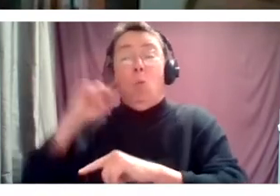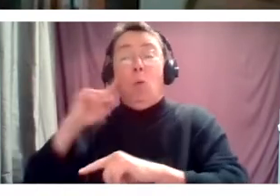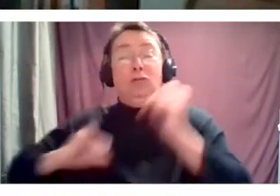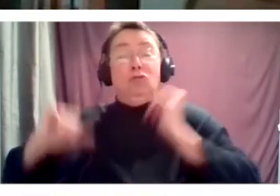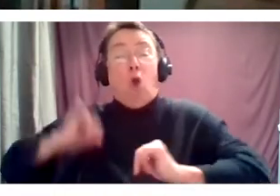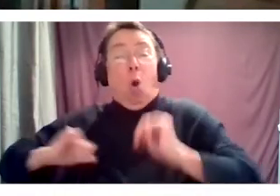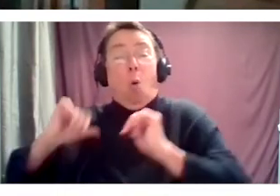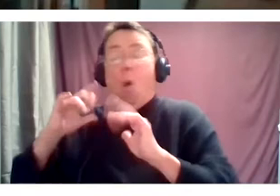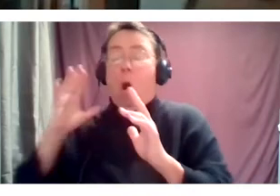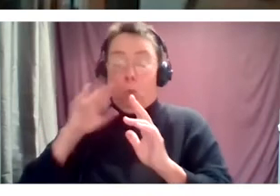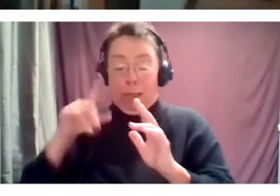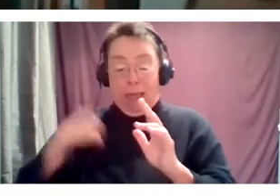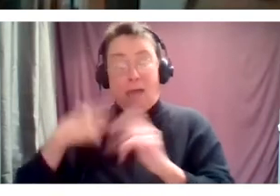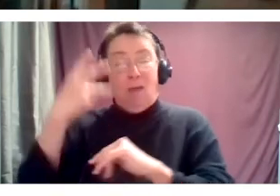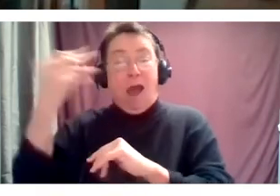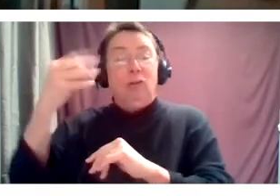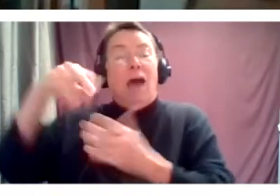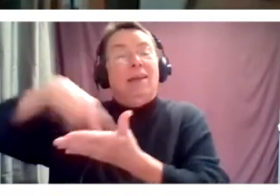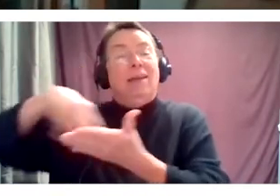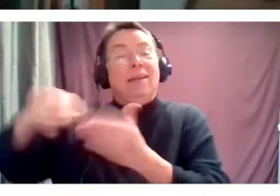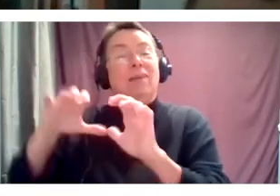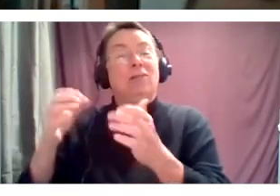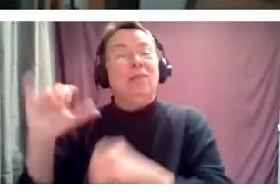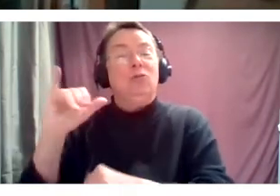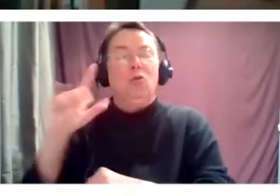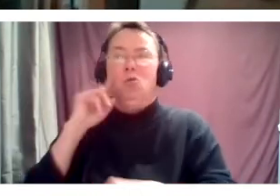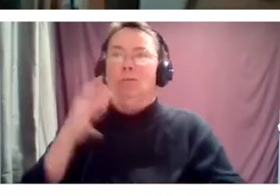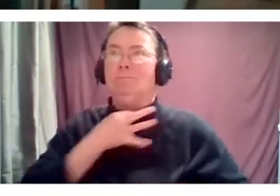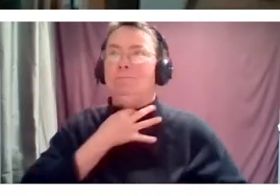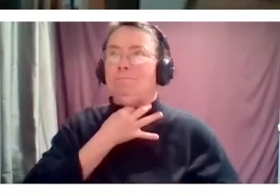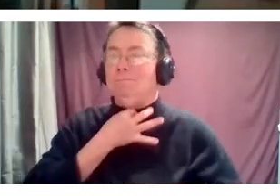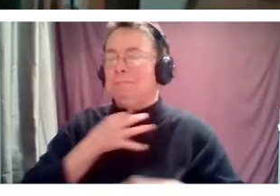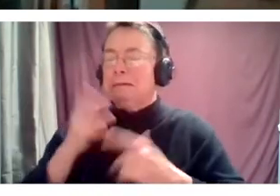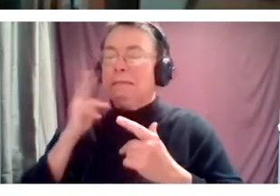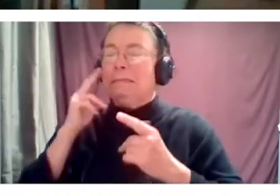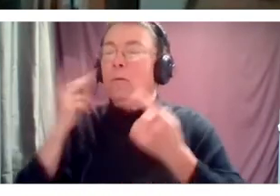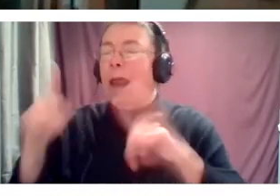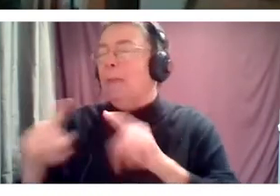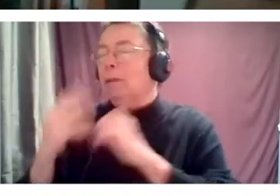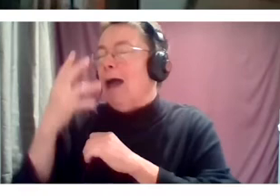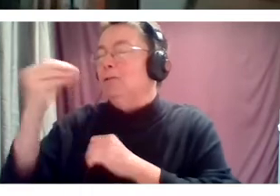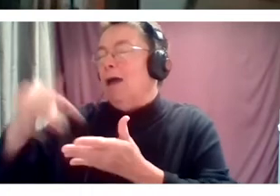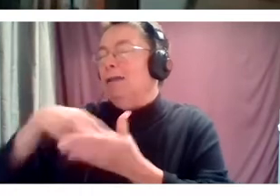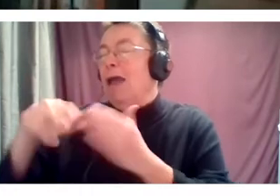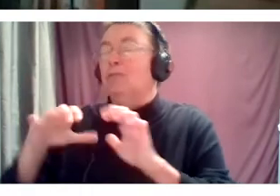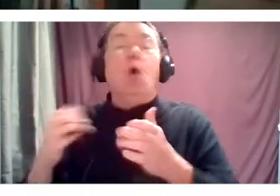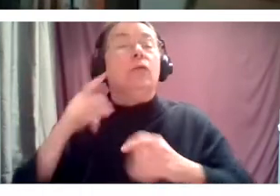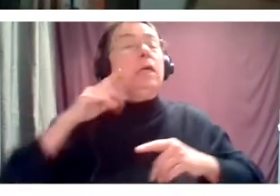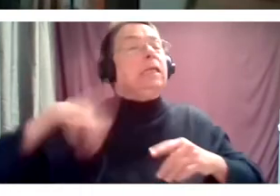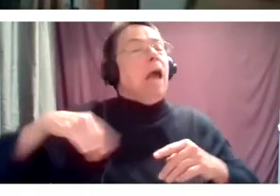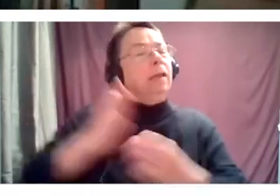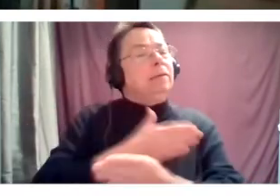that's something that we're kind of curious to see how it goes. And while we're not announcing it yet, we are exploring some outside